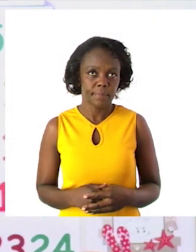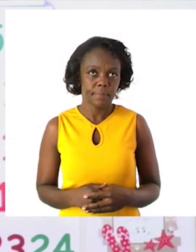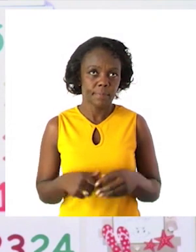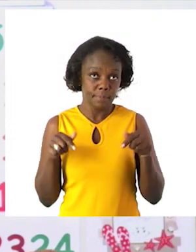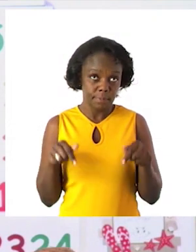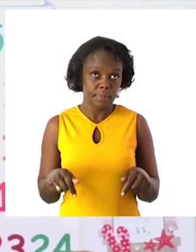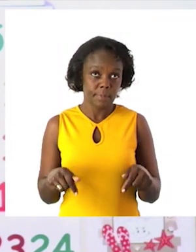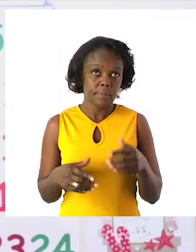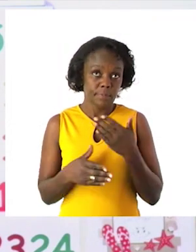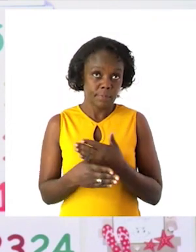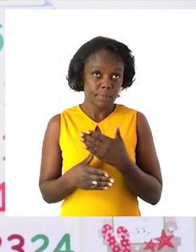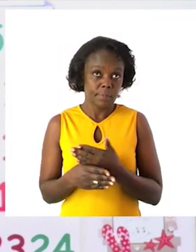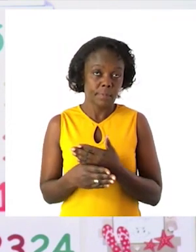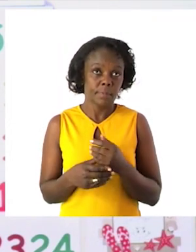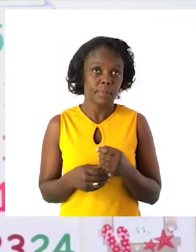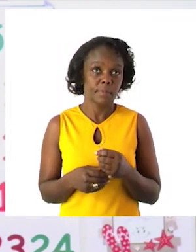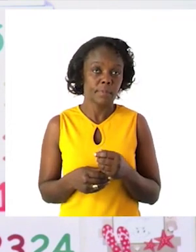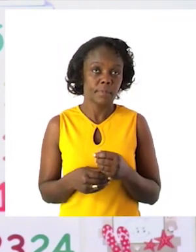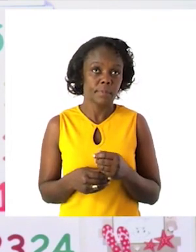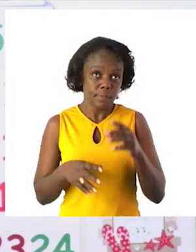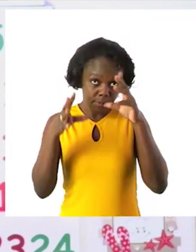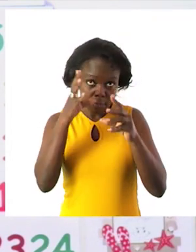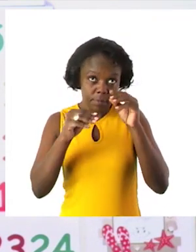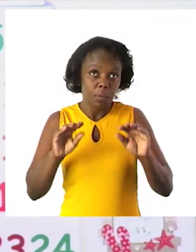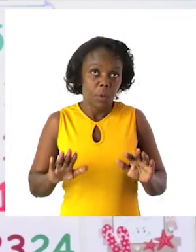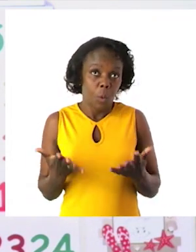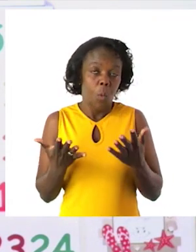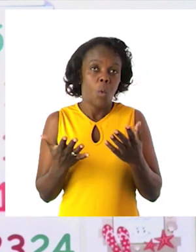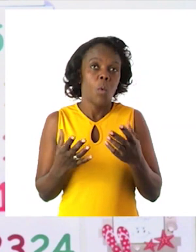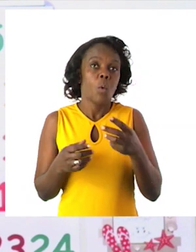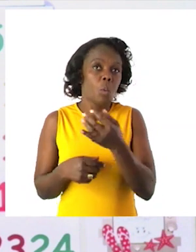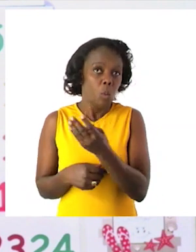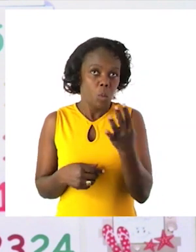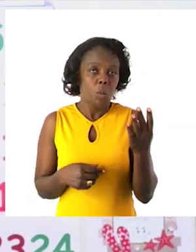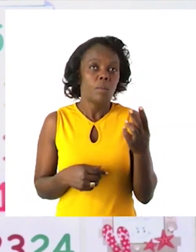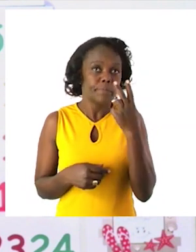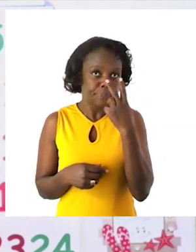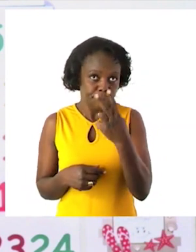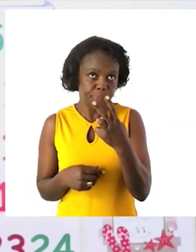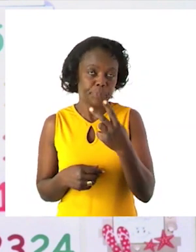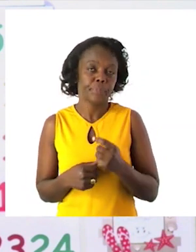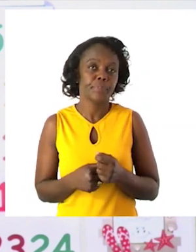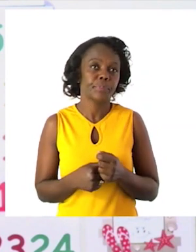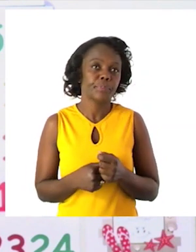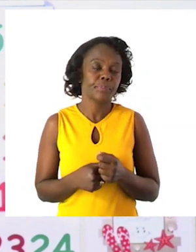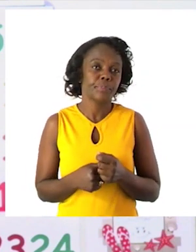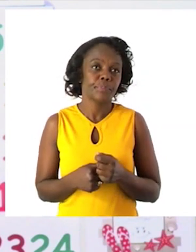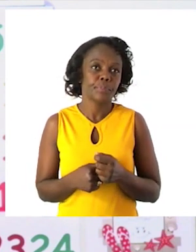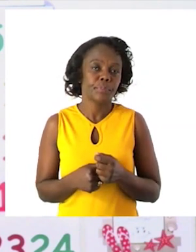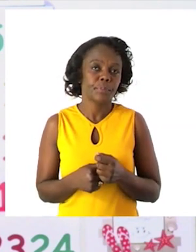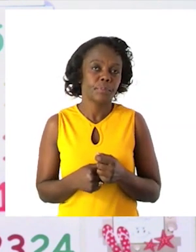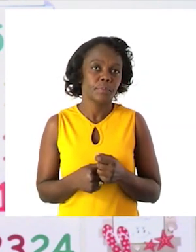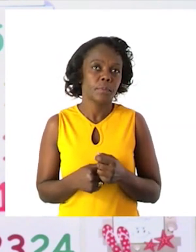Today's topic we are going to learn how to count in twos. All right we are going to count in twos. We will just end